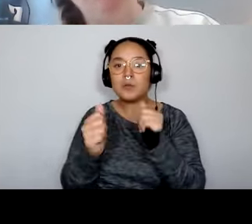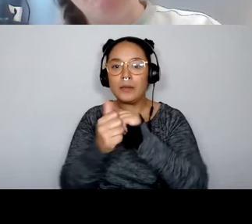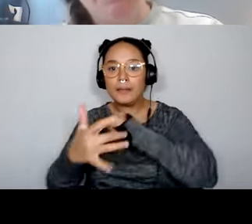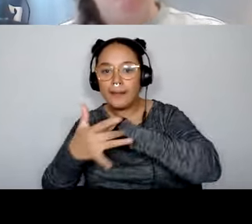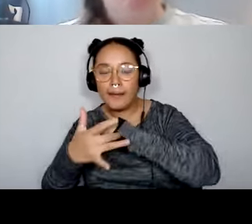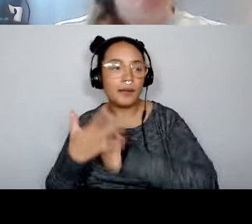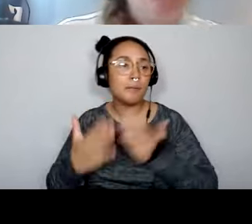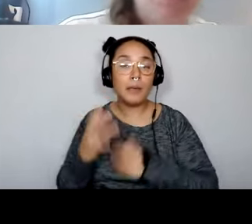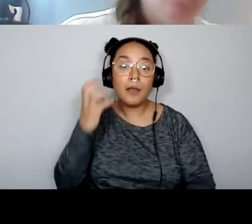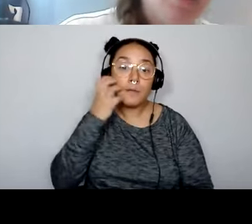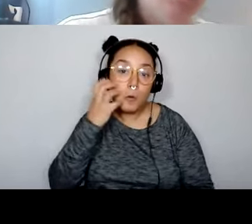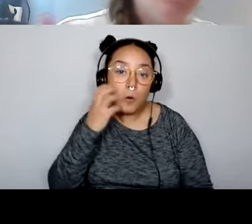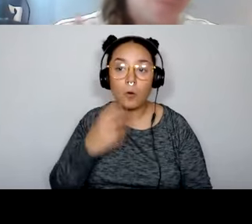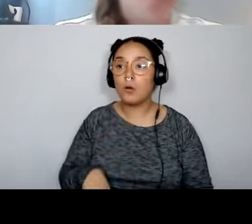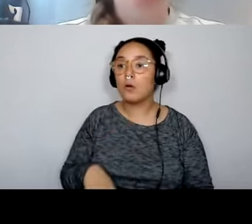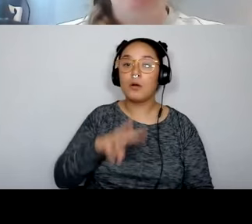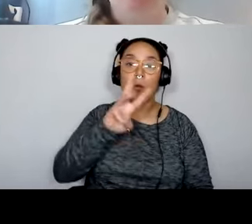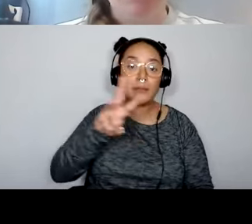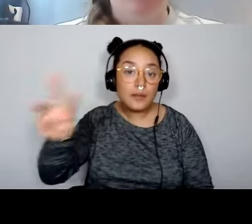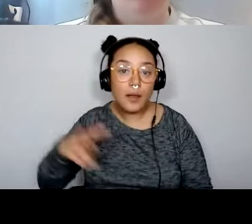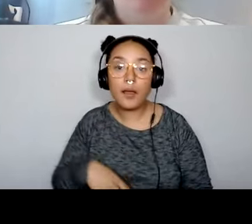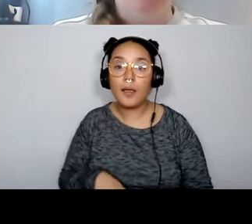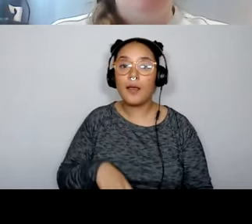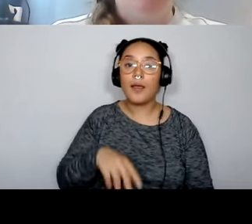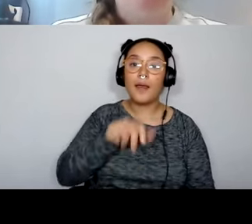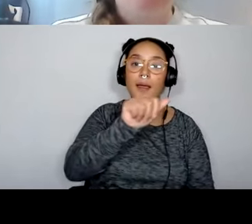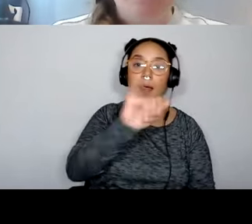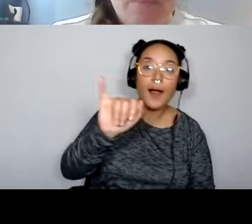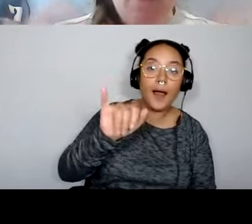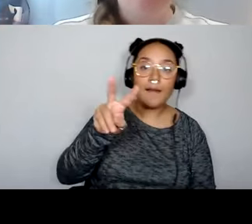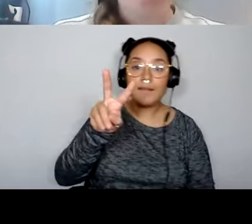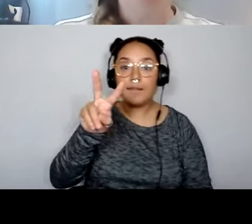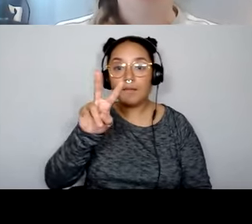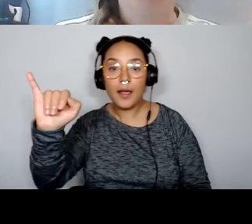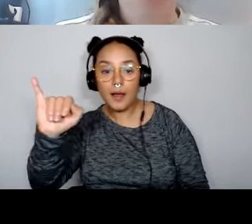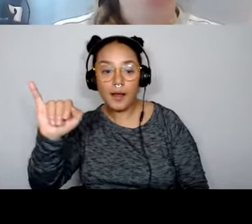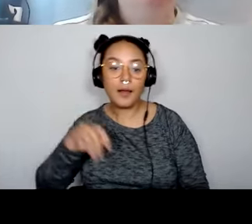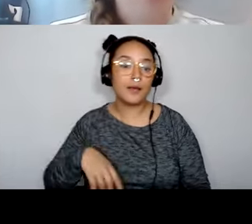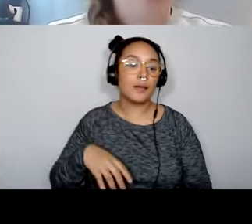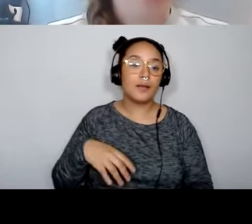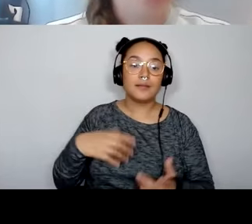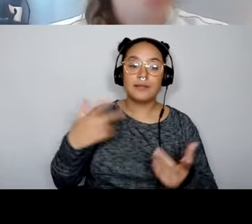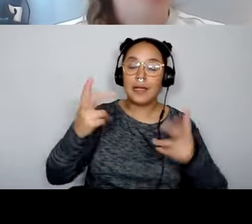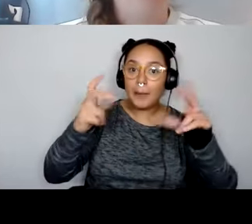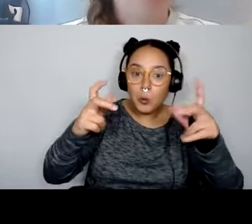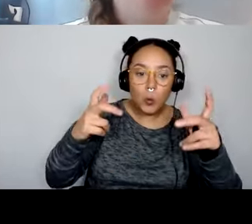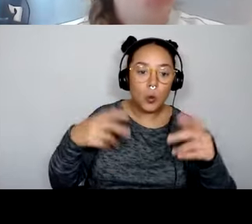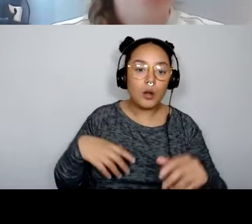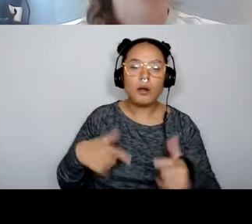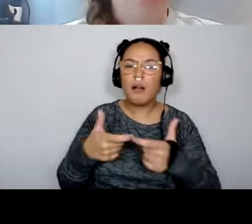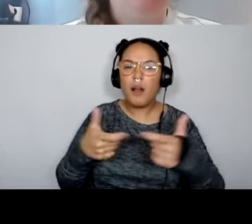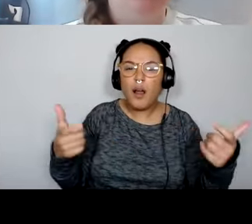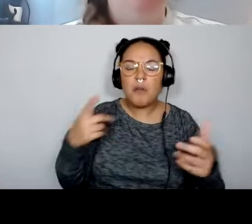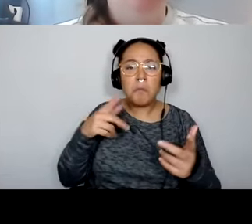maybe it's web based, augmented reality, computer based. But that you can foresee that there is maybe a digital